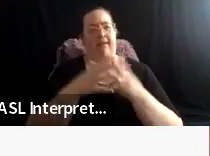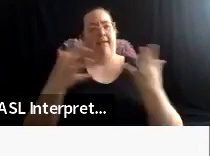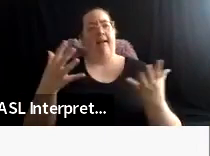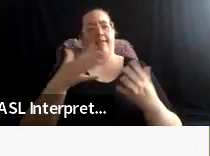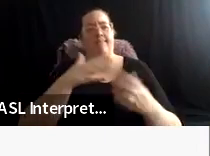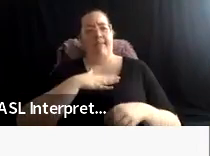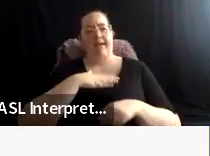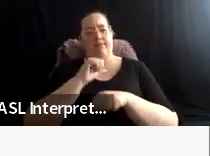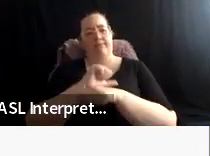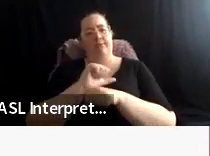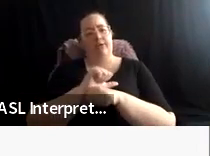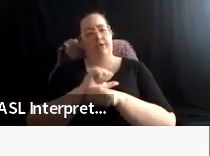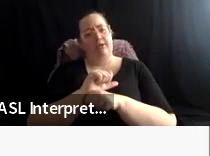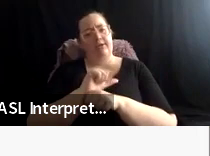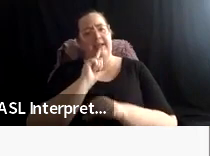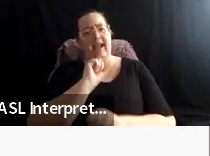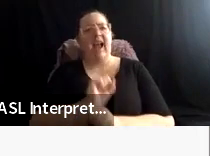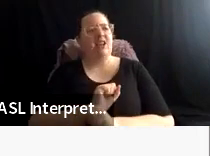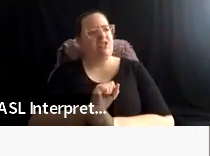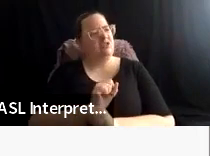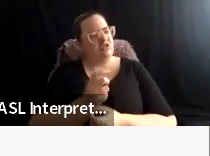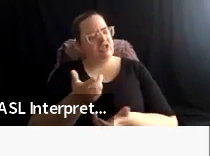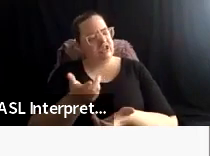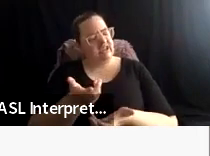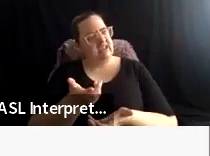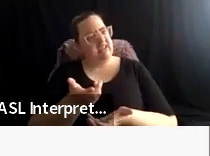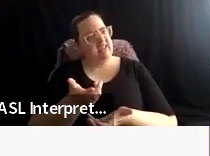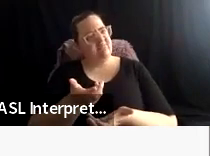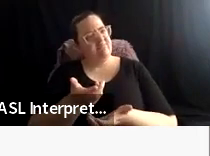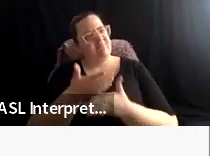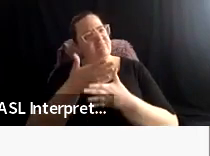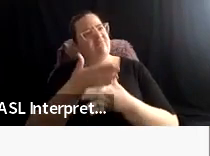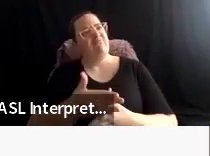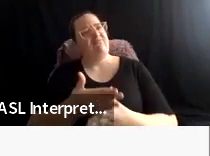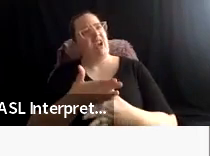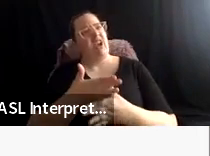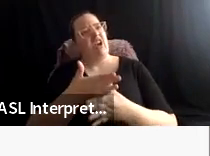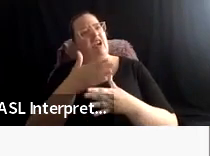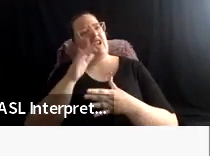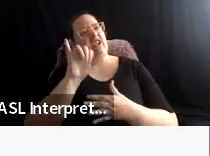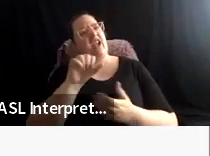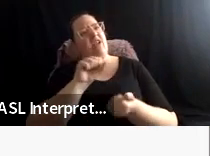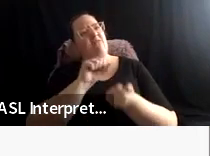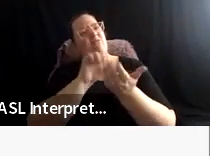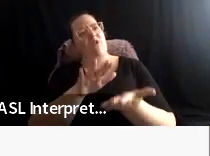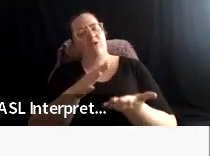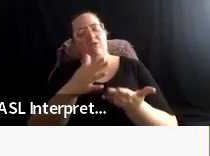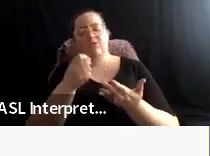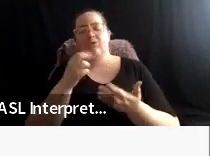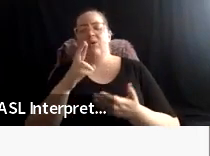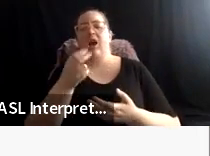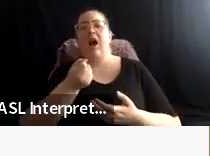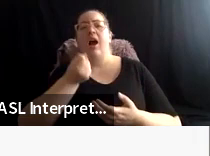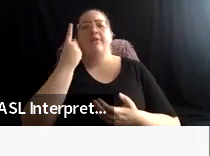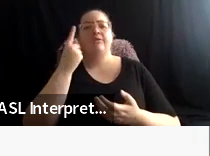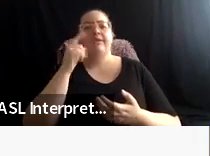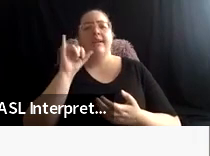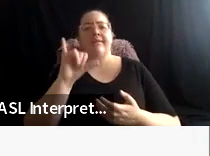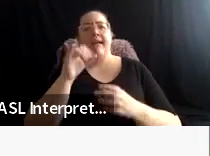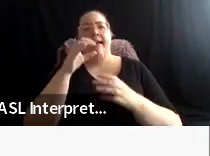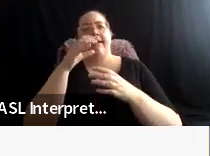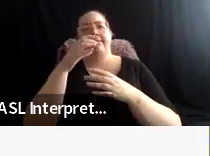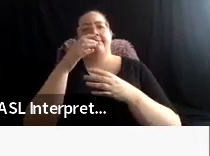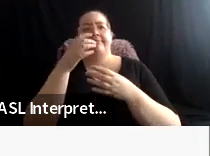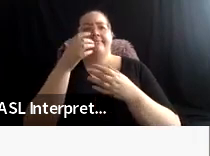um, gets shared with or is understood through, um, the lens of being